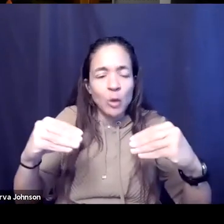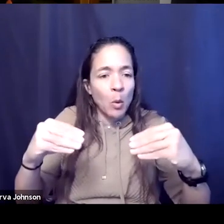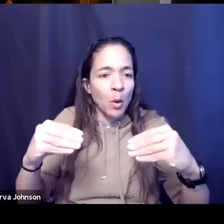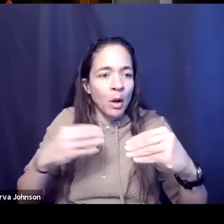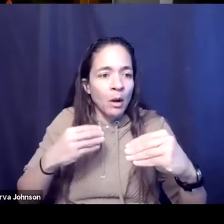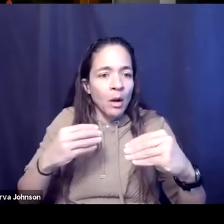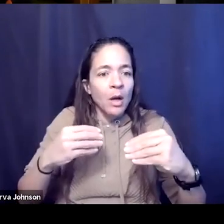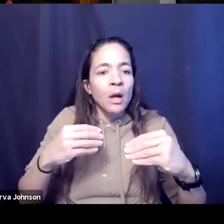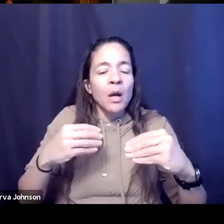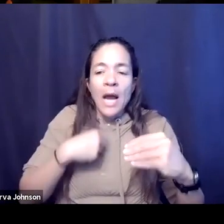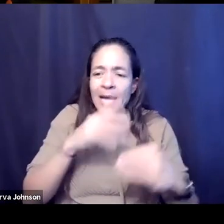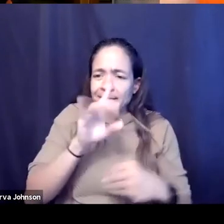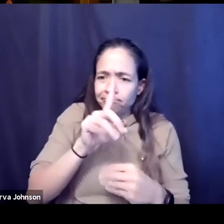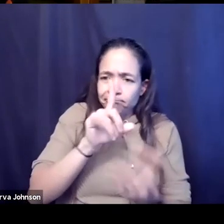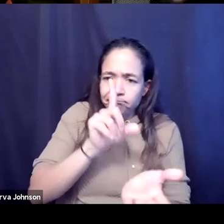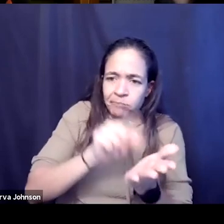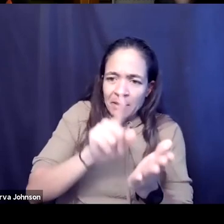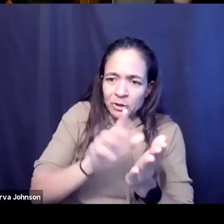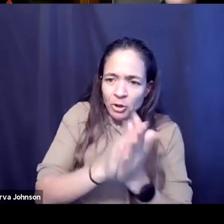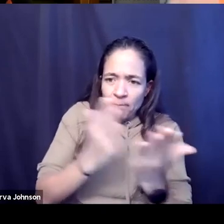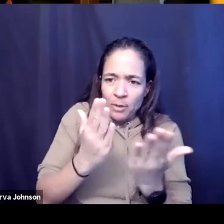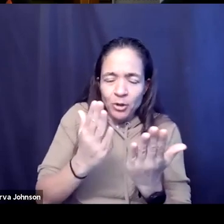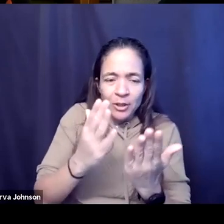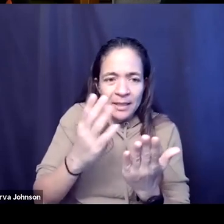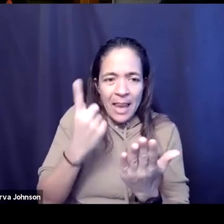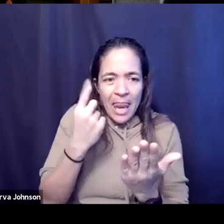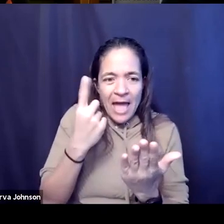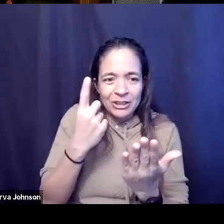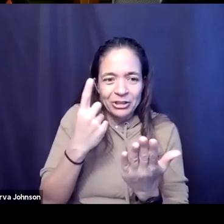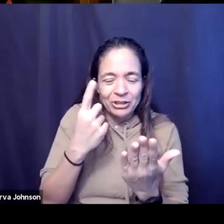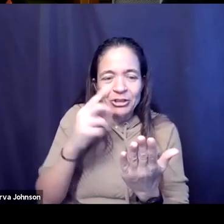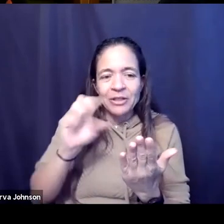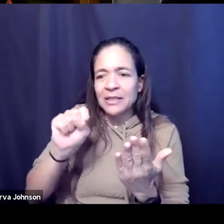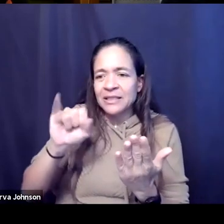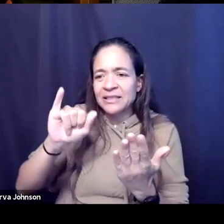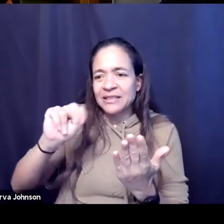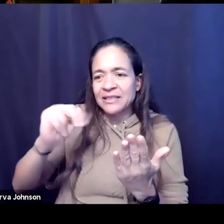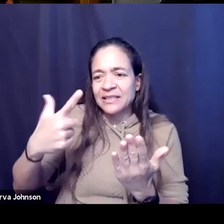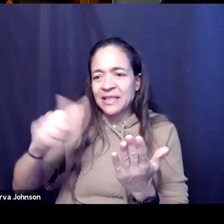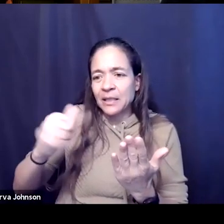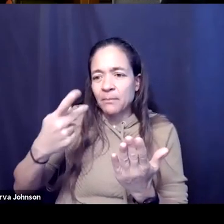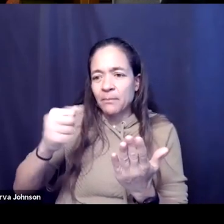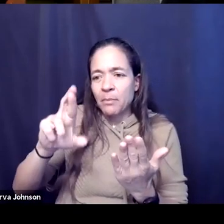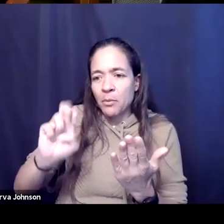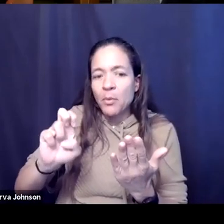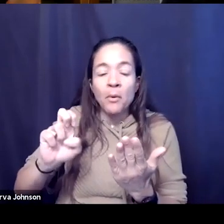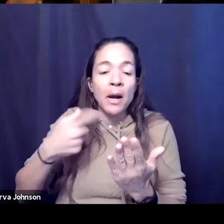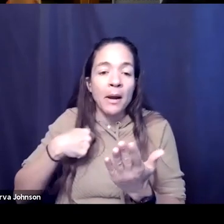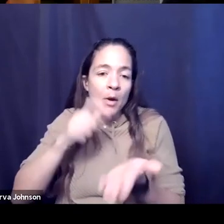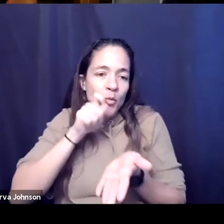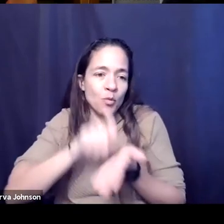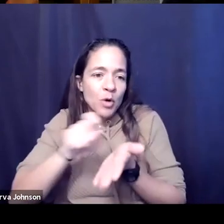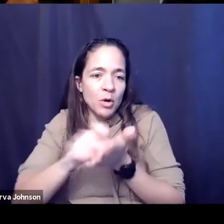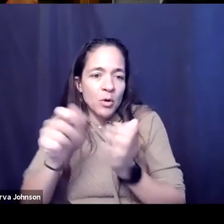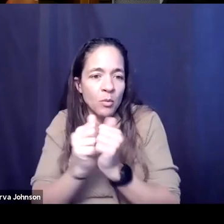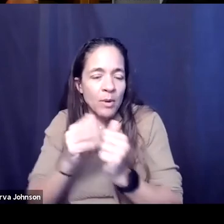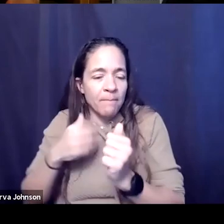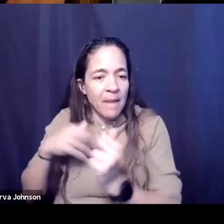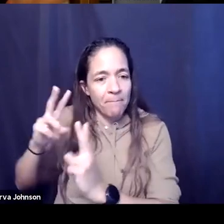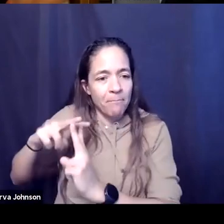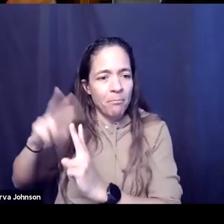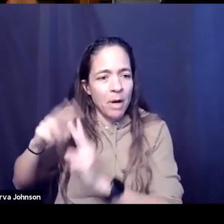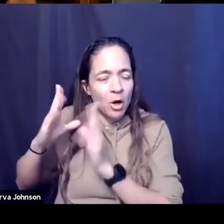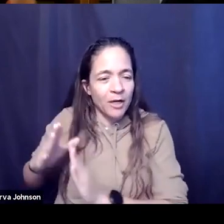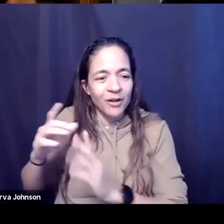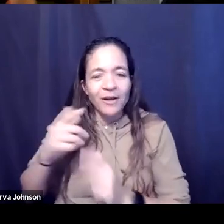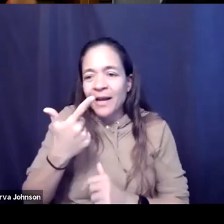published last year was put into it's books actually in singapore um and i got to write this book with my amazing partners called get together um